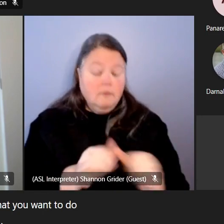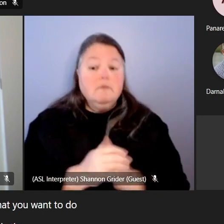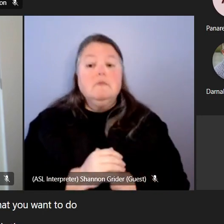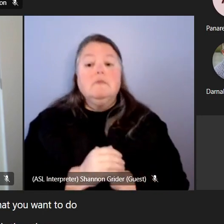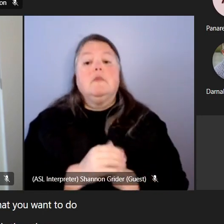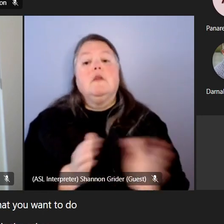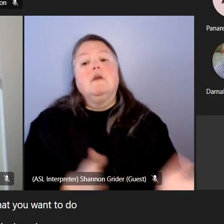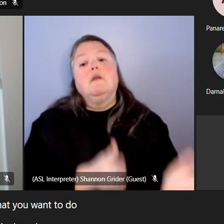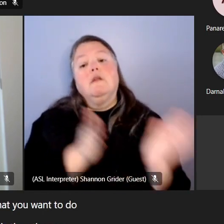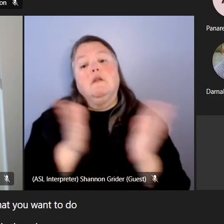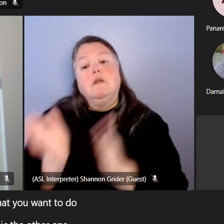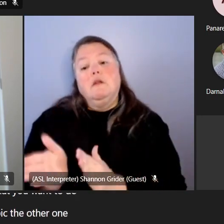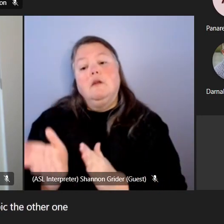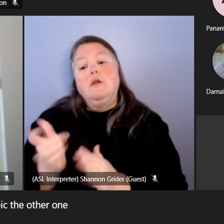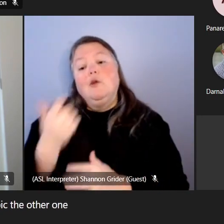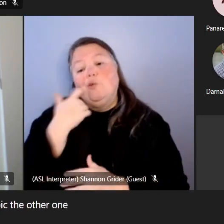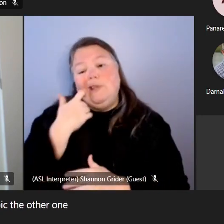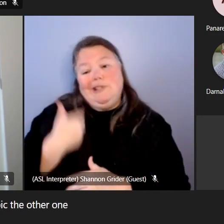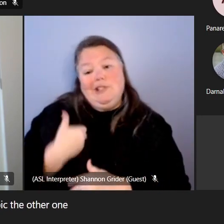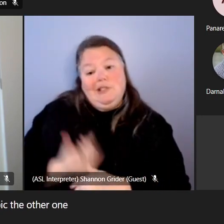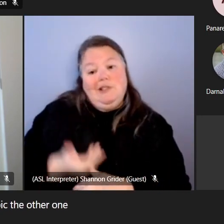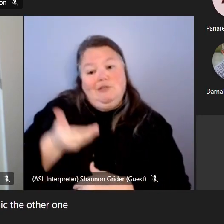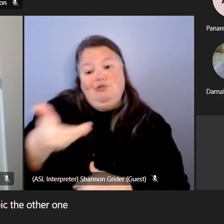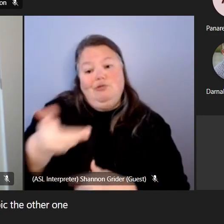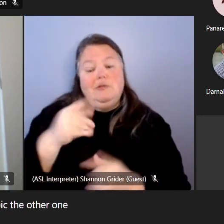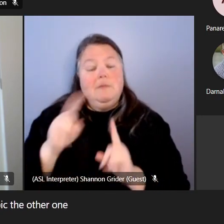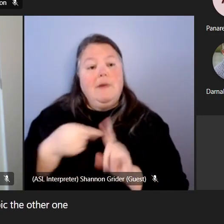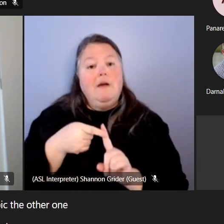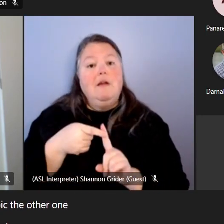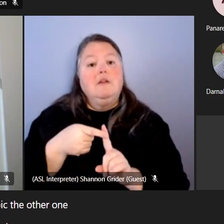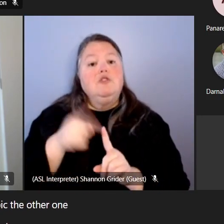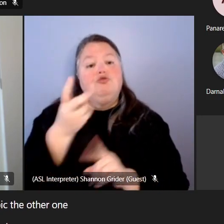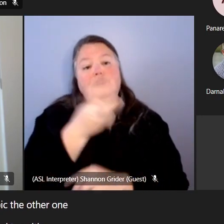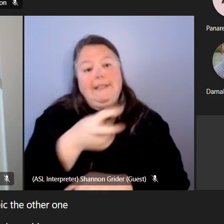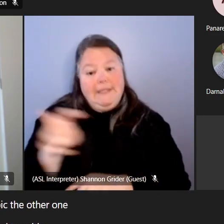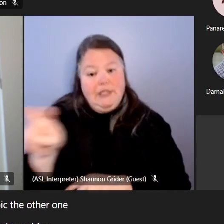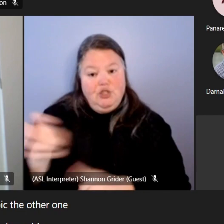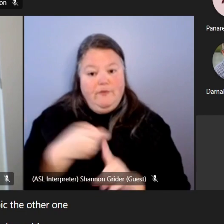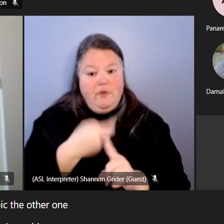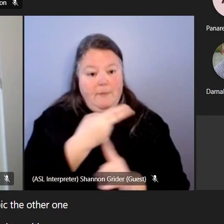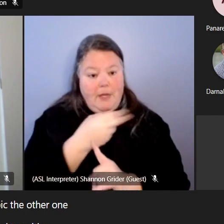this the other one that we've introduced is this uh idea of around transition